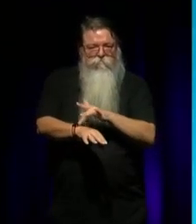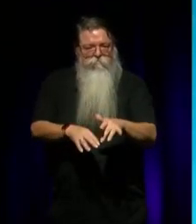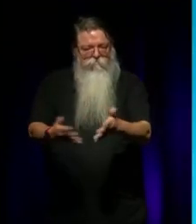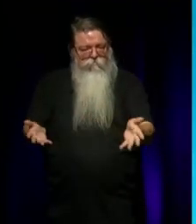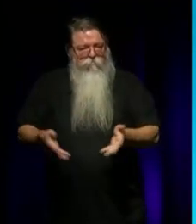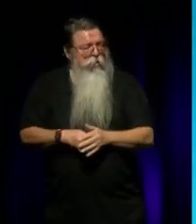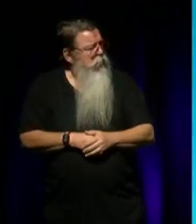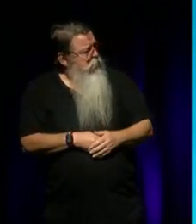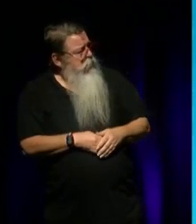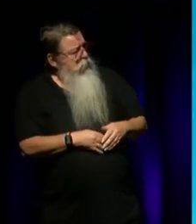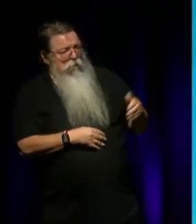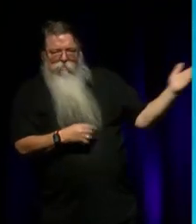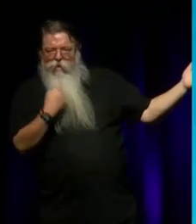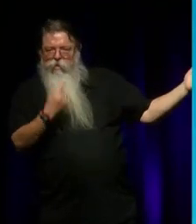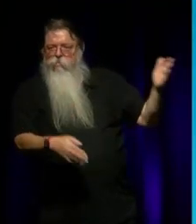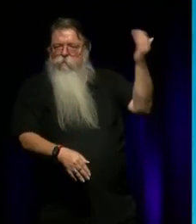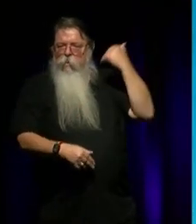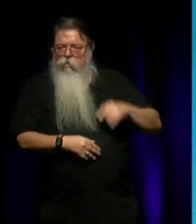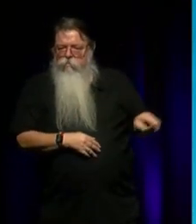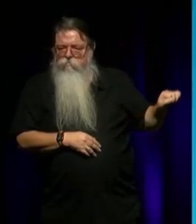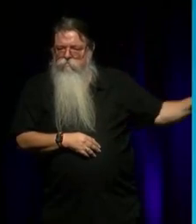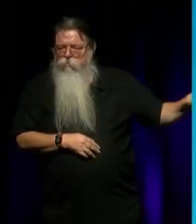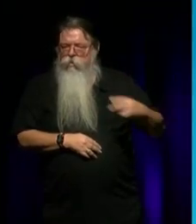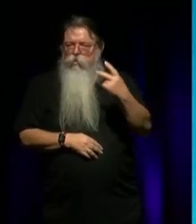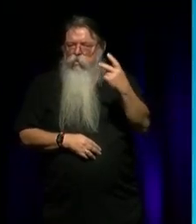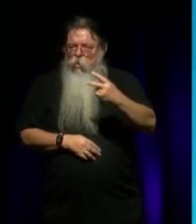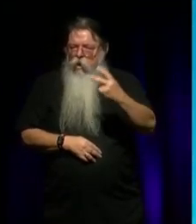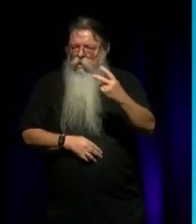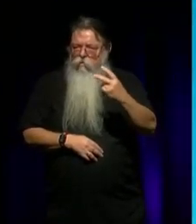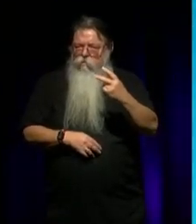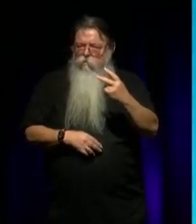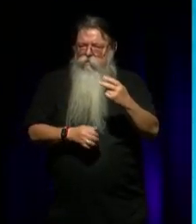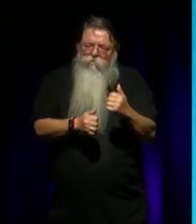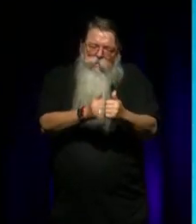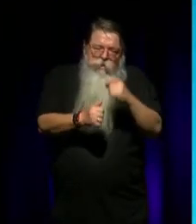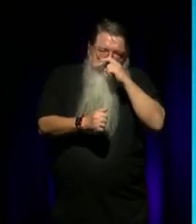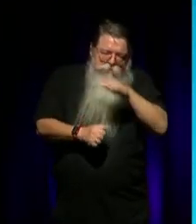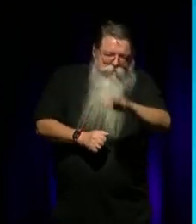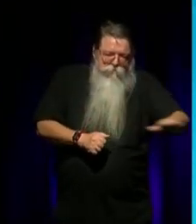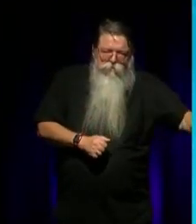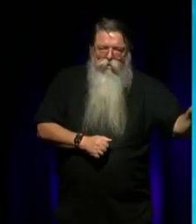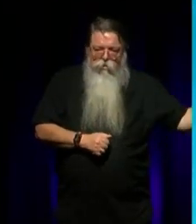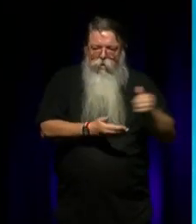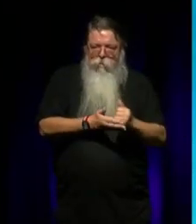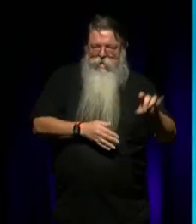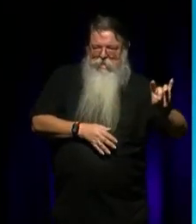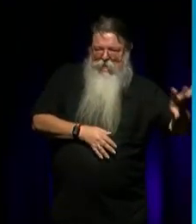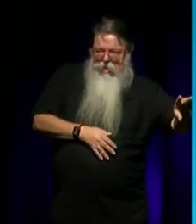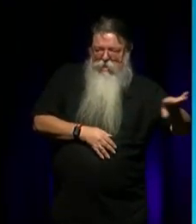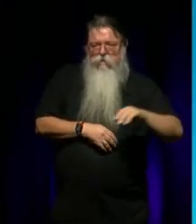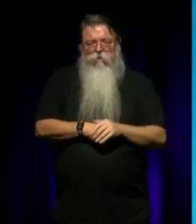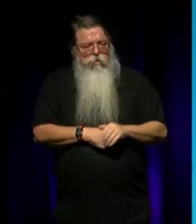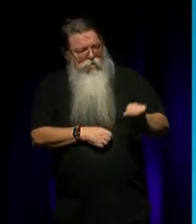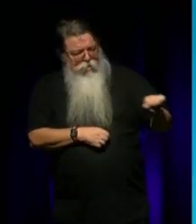the 10th of 12 children. Raised by your mother, Doreen, a saltwater new-knuckle woman from Manjirbar, or